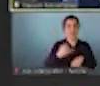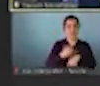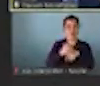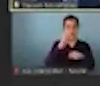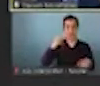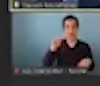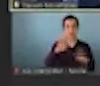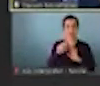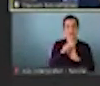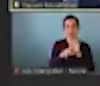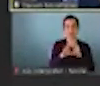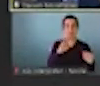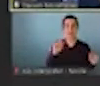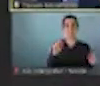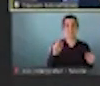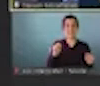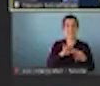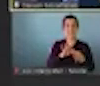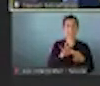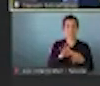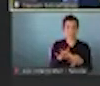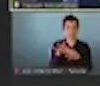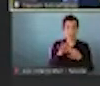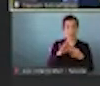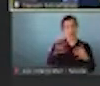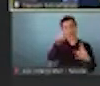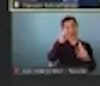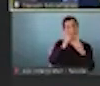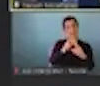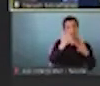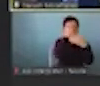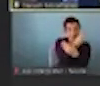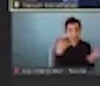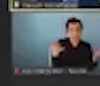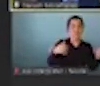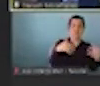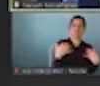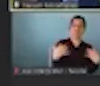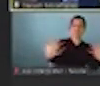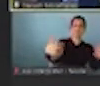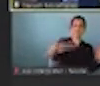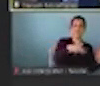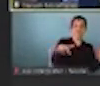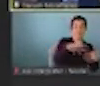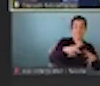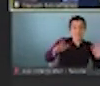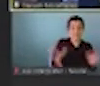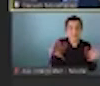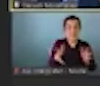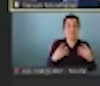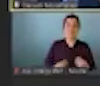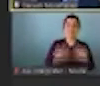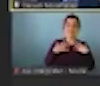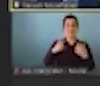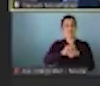and Citizen Engagement. The mission to inform citizens, inspire creative cooperation, and catalyze change on issues of